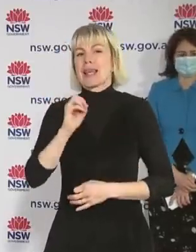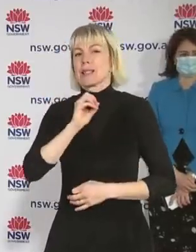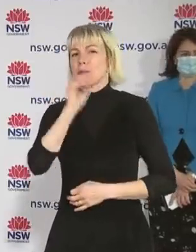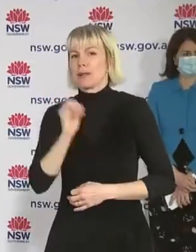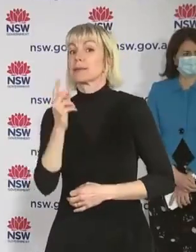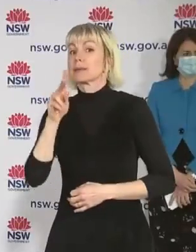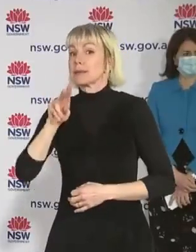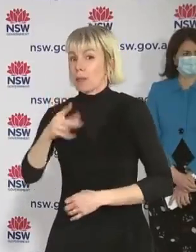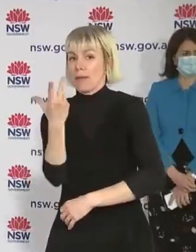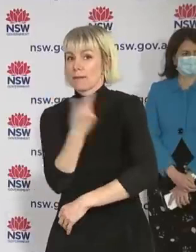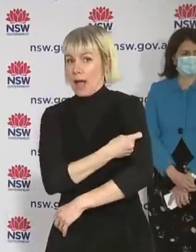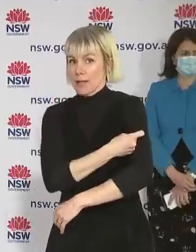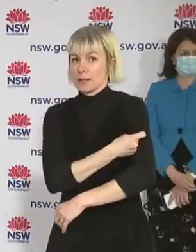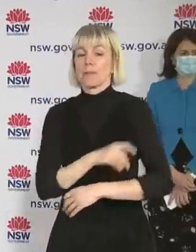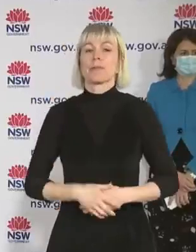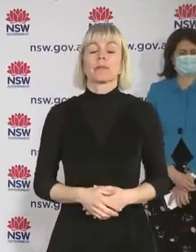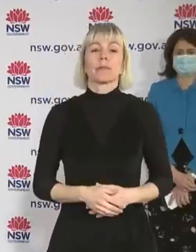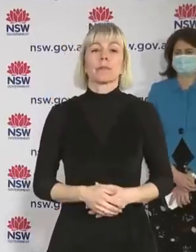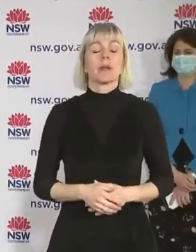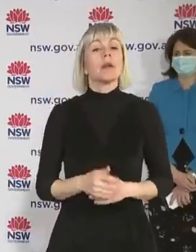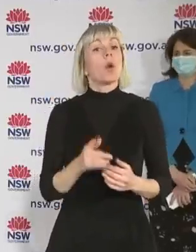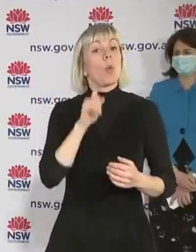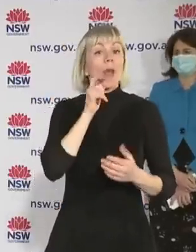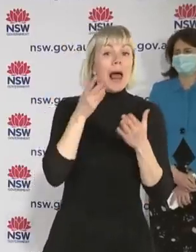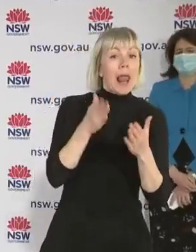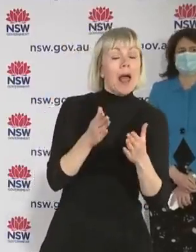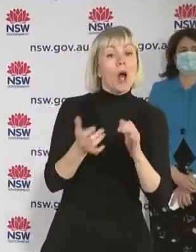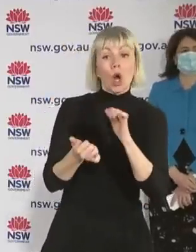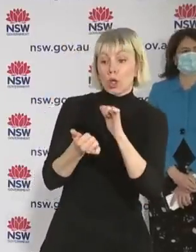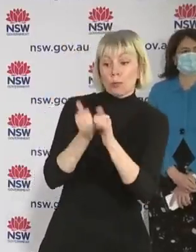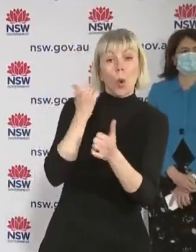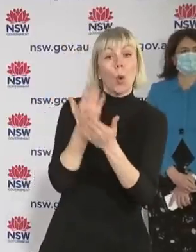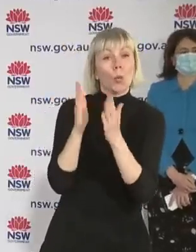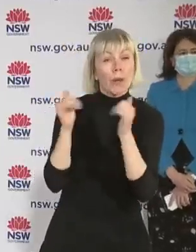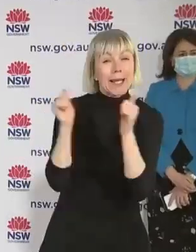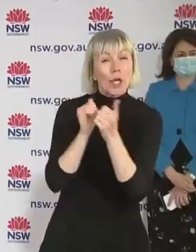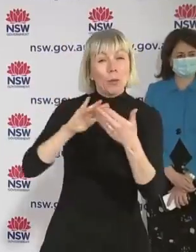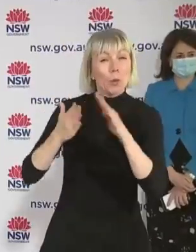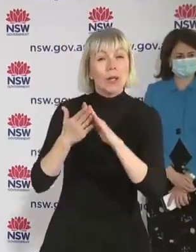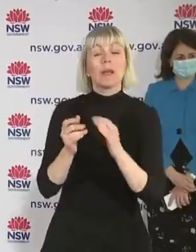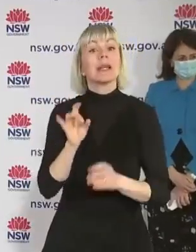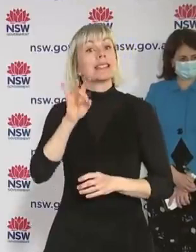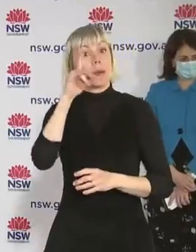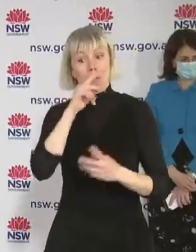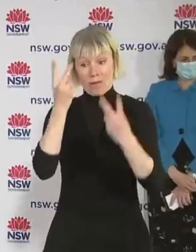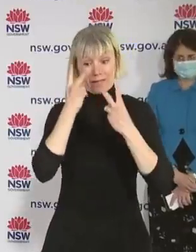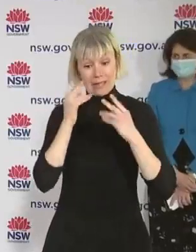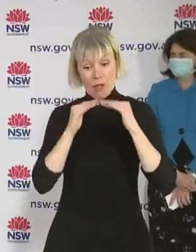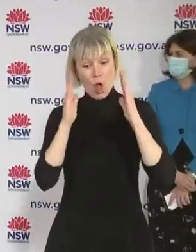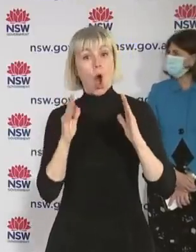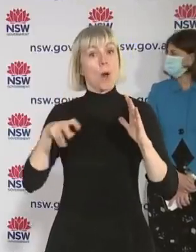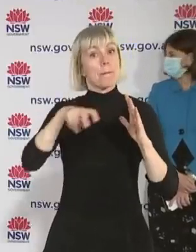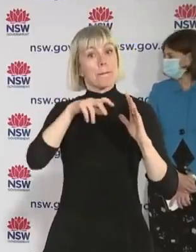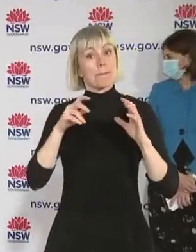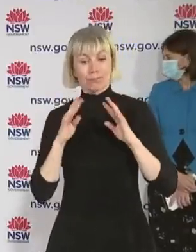roadmap are really five key areas. Community sport, 10 visitors to the home. Of course, vertical drinking, which is something